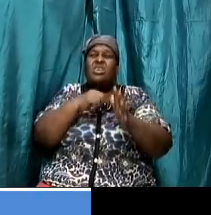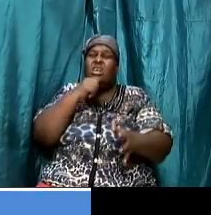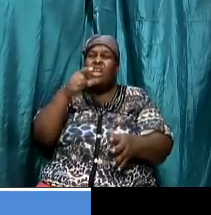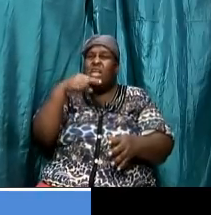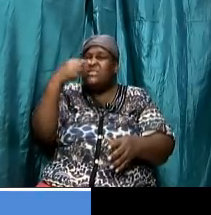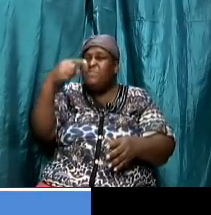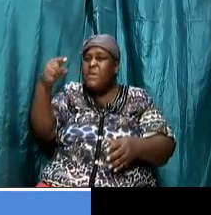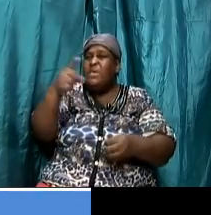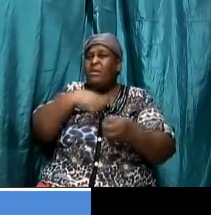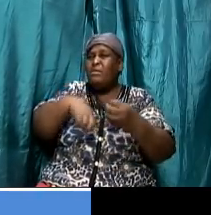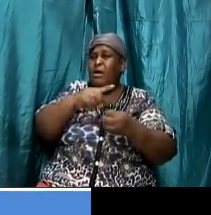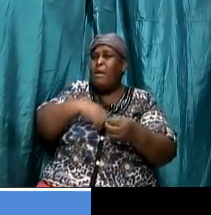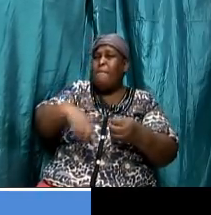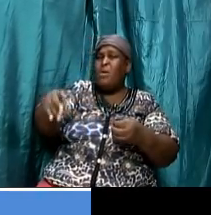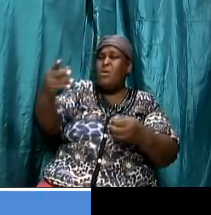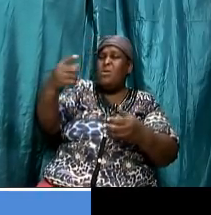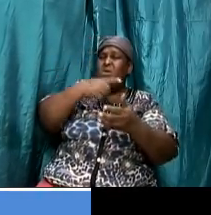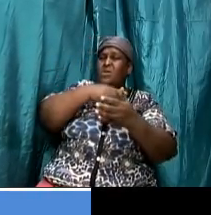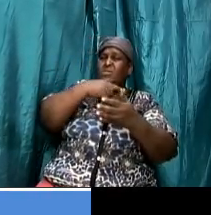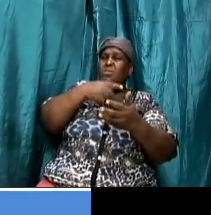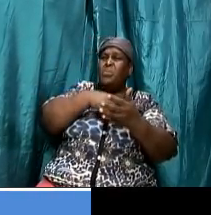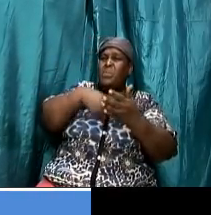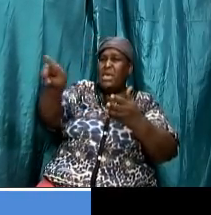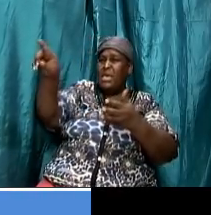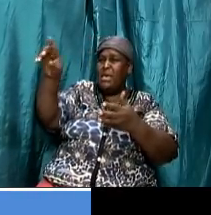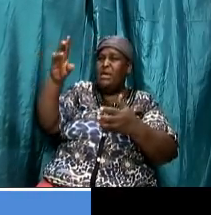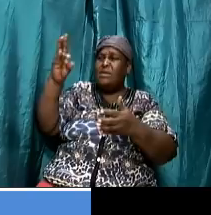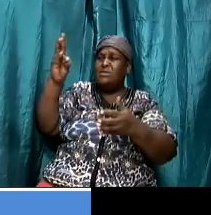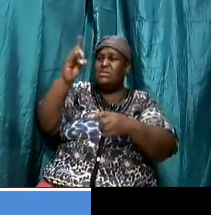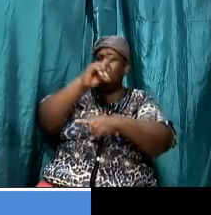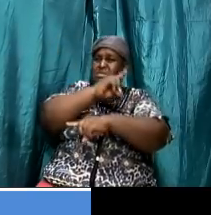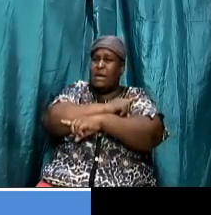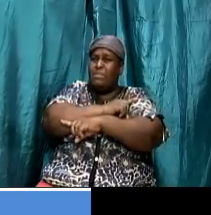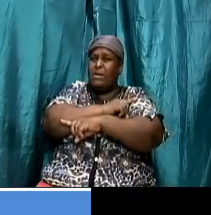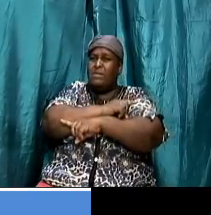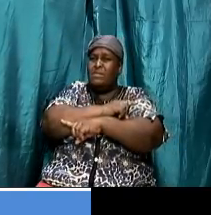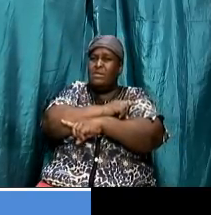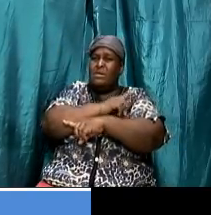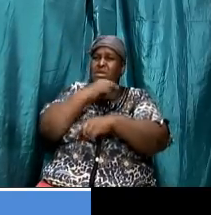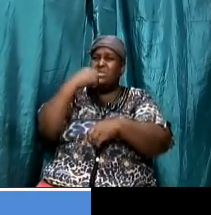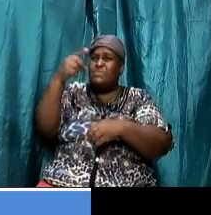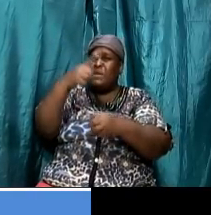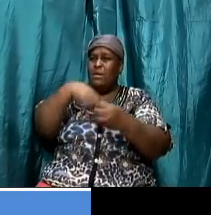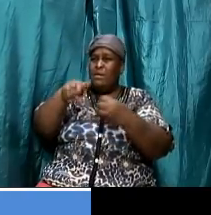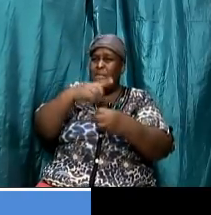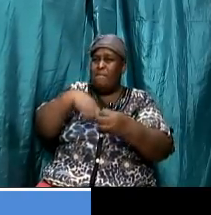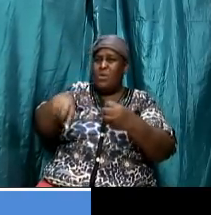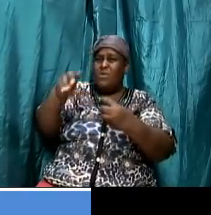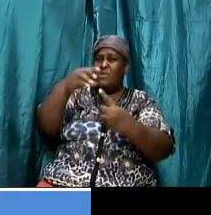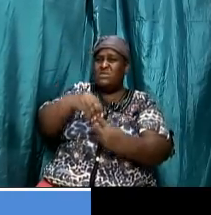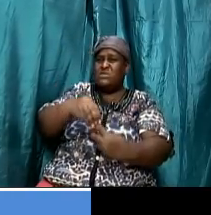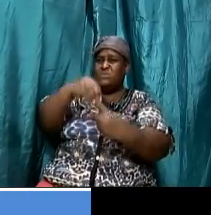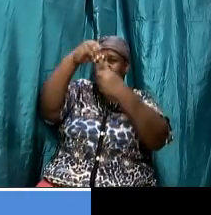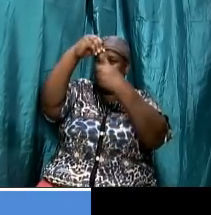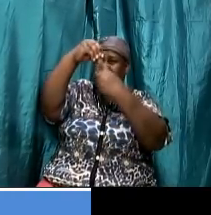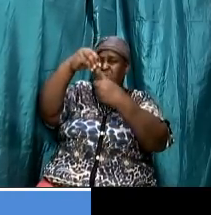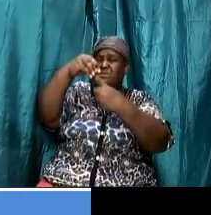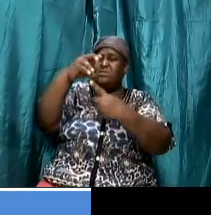about the weekly sabbaths but it's talking about the special sabbaths but let us examine that argument